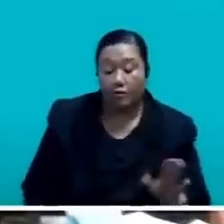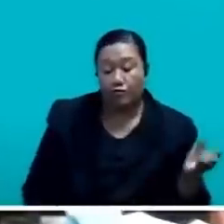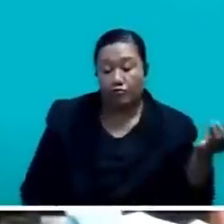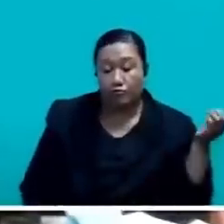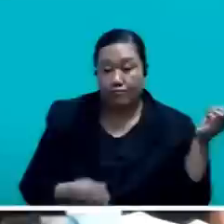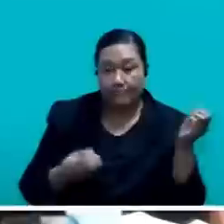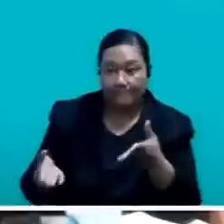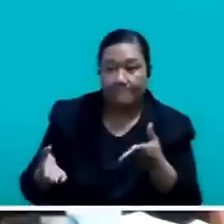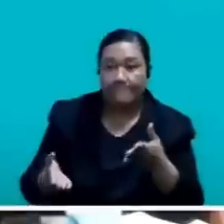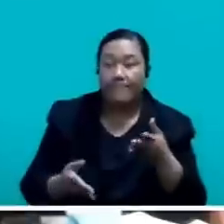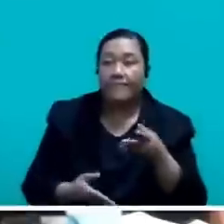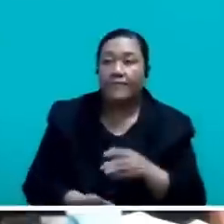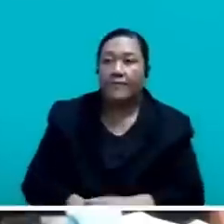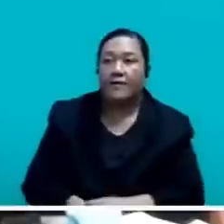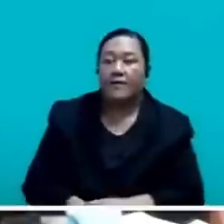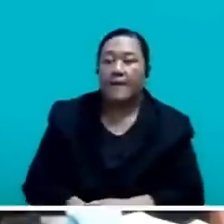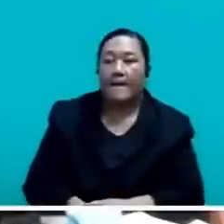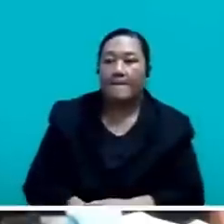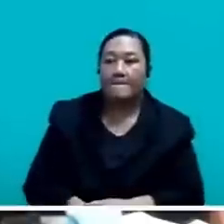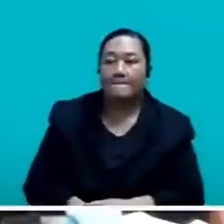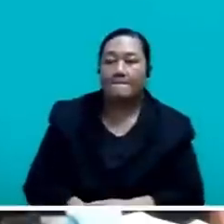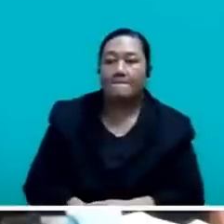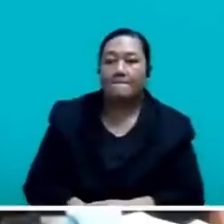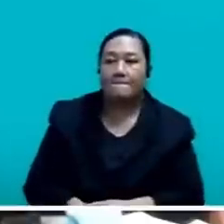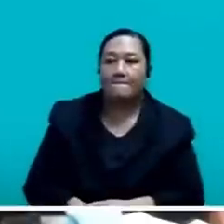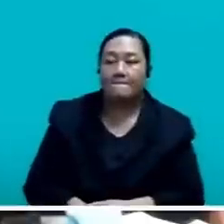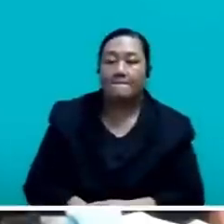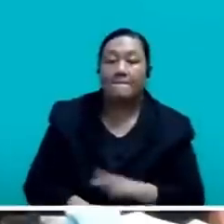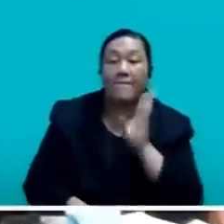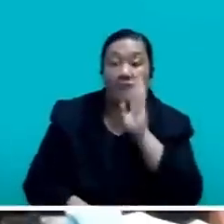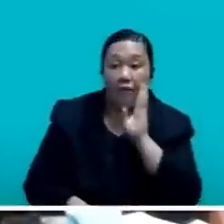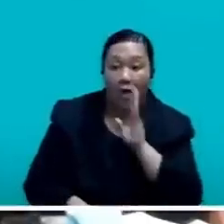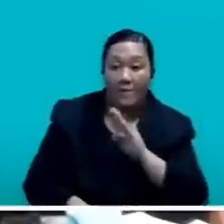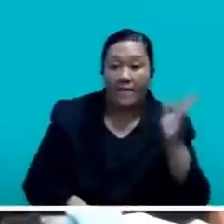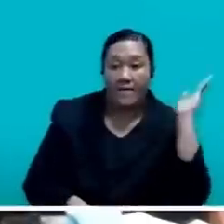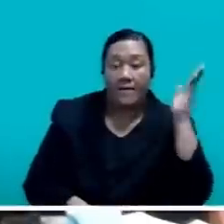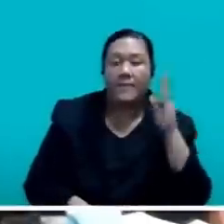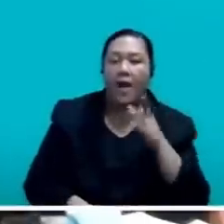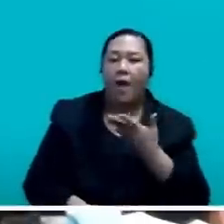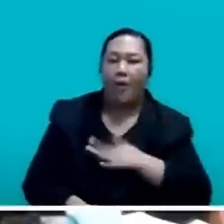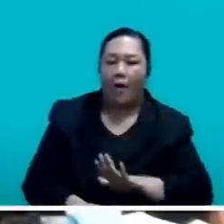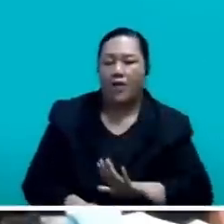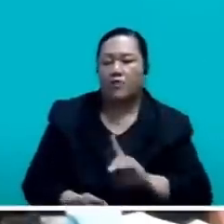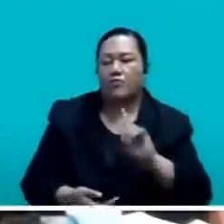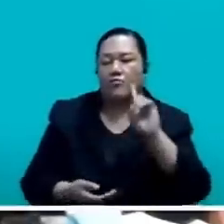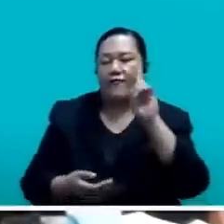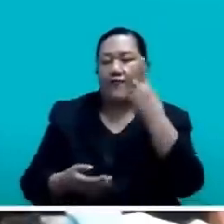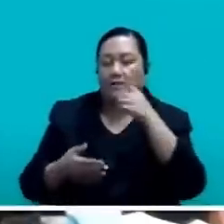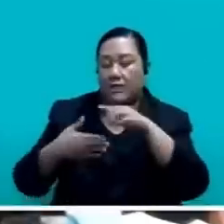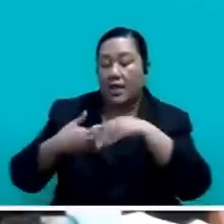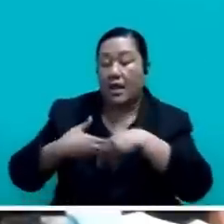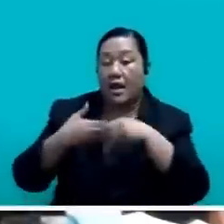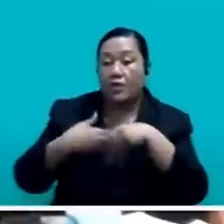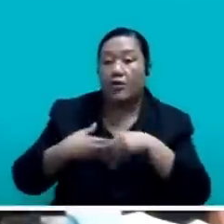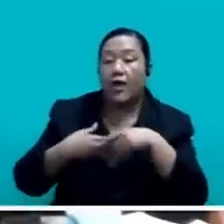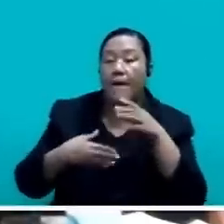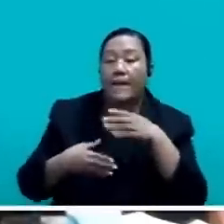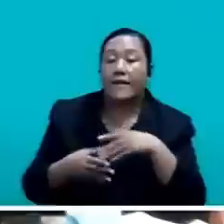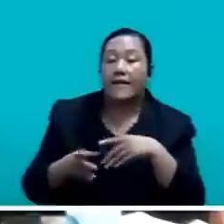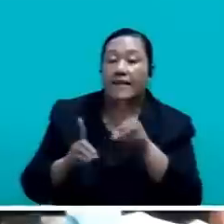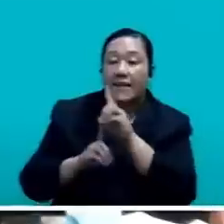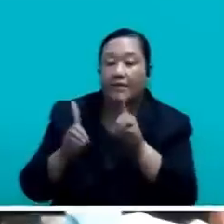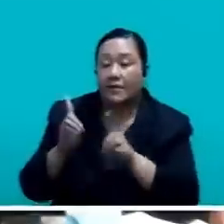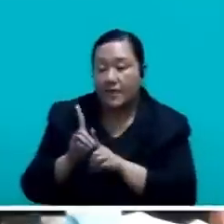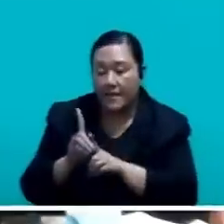Firstly, I'd like to congratulate the Deputy Prime Minister and Minister for Finance, Strategic